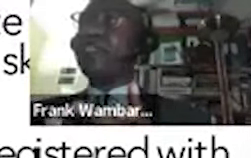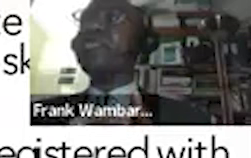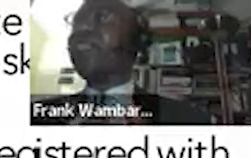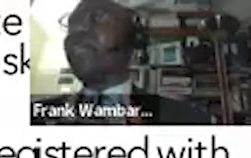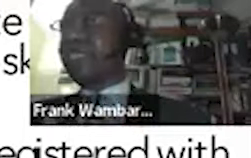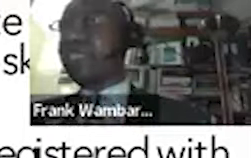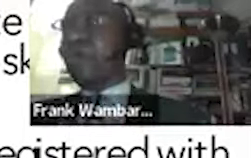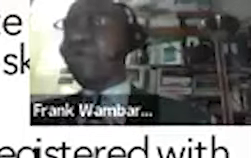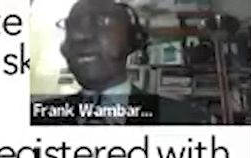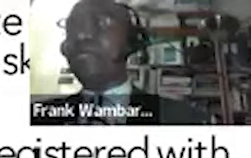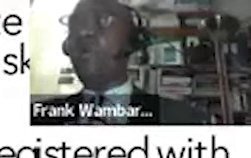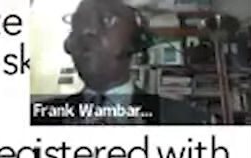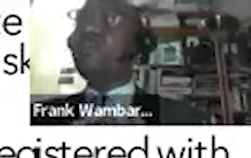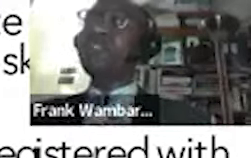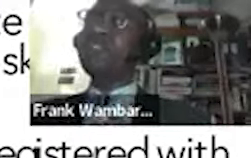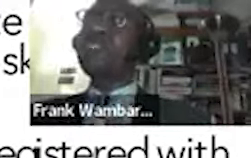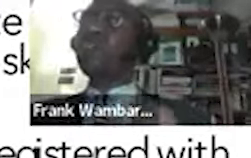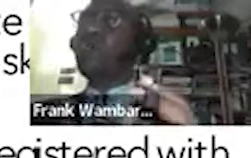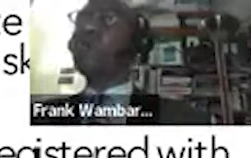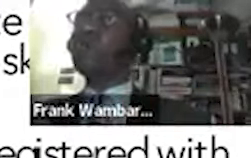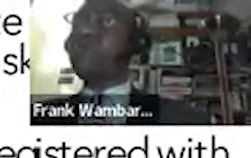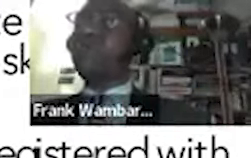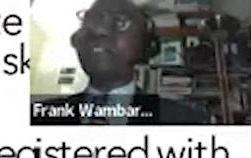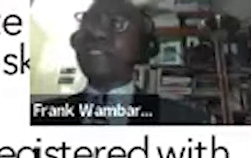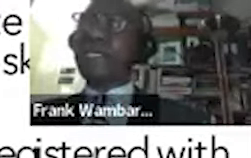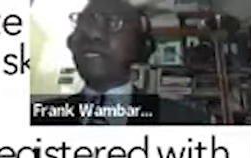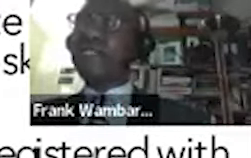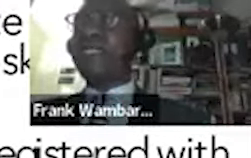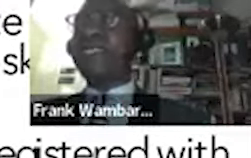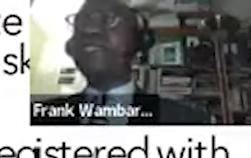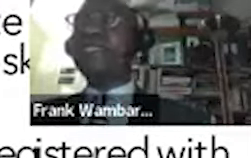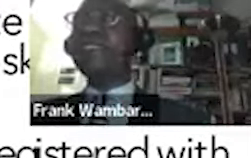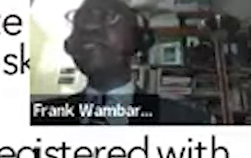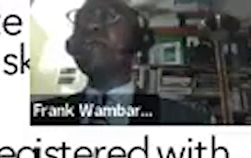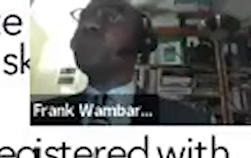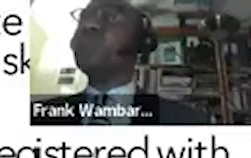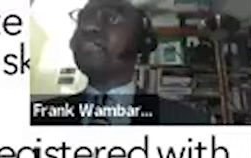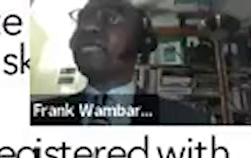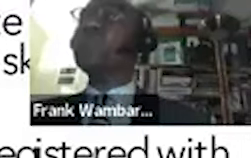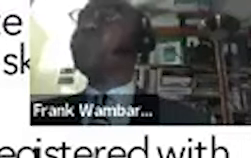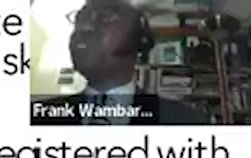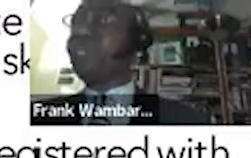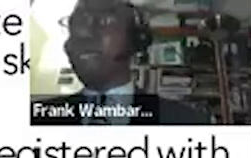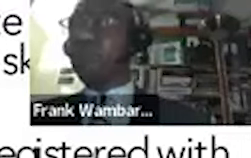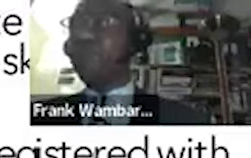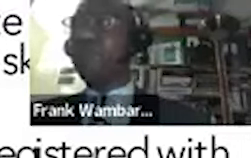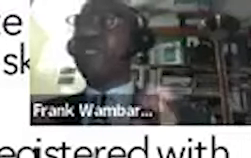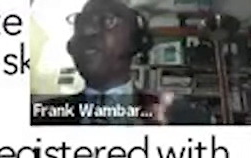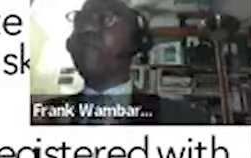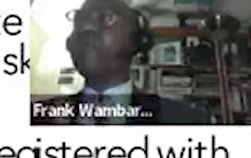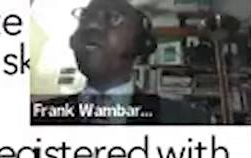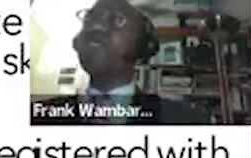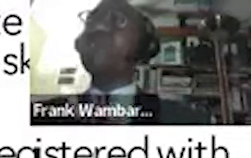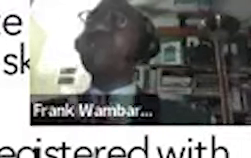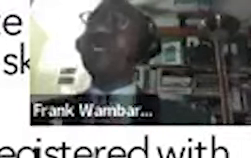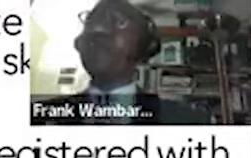qualification then after that you apply or if not talk to some of us that are in foreign countries we could tell you what you can do